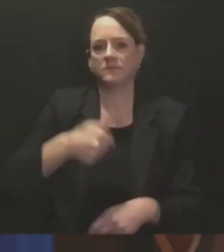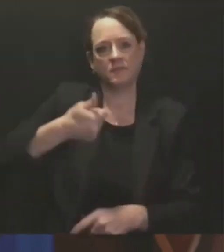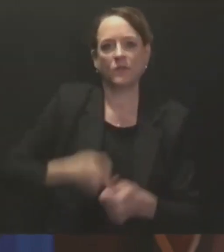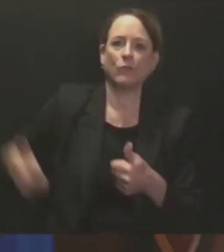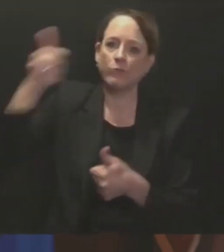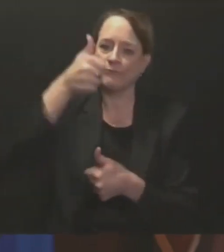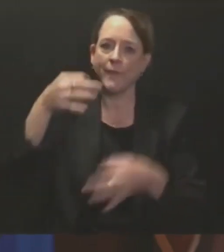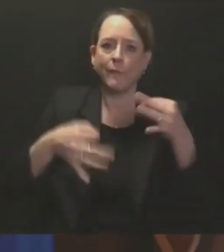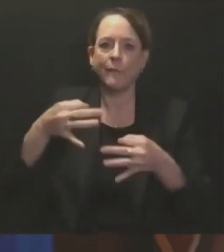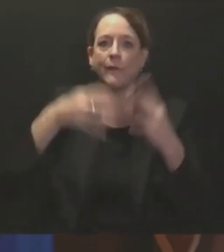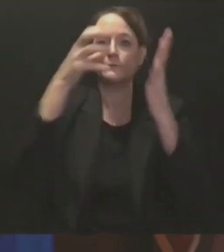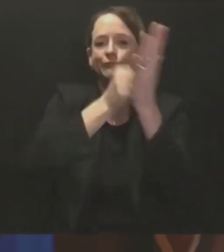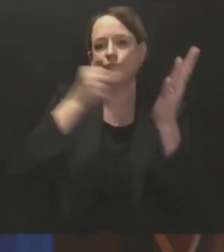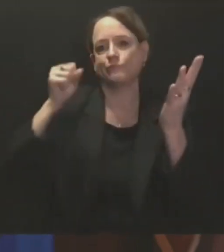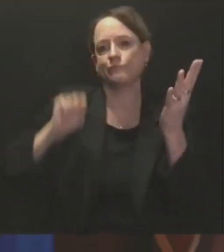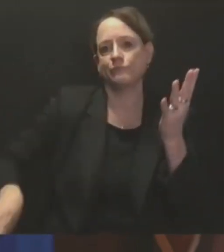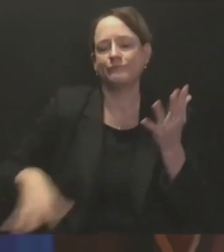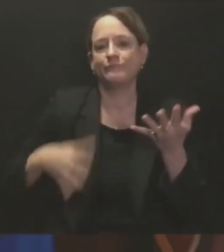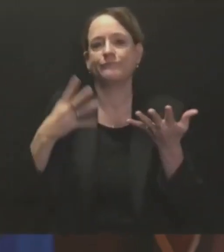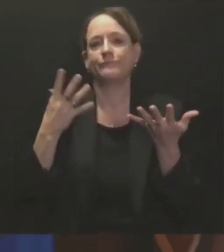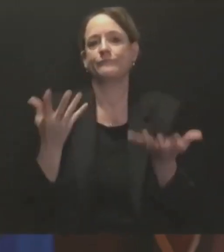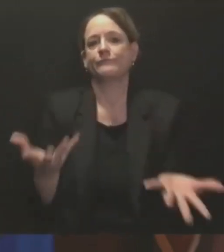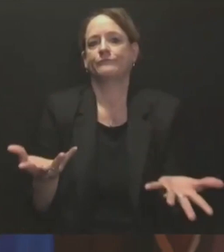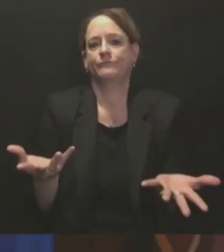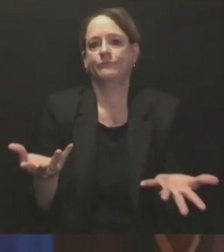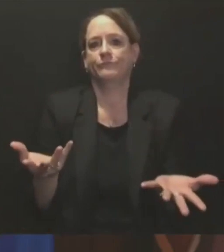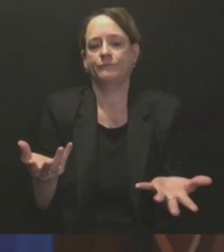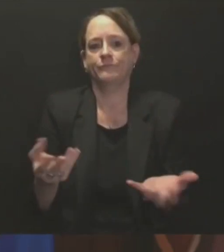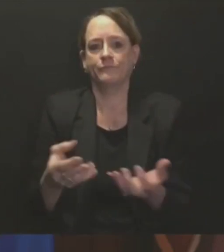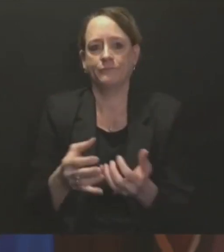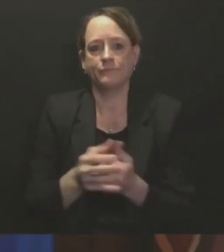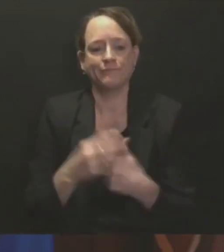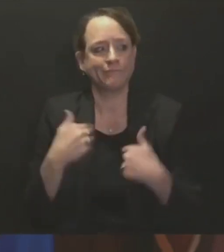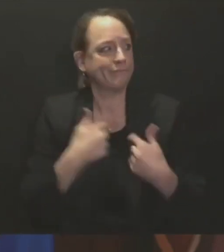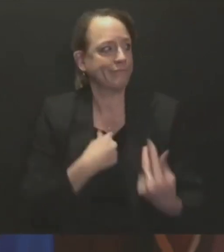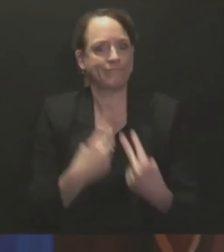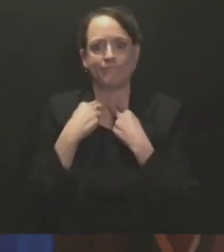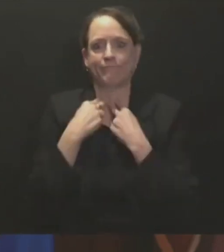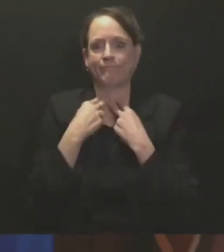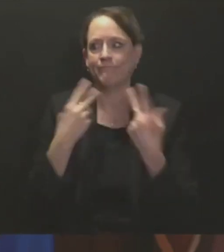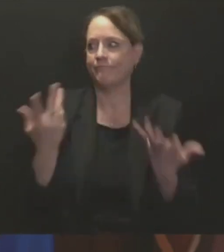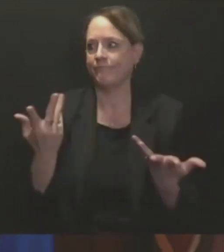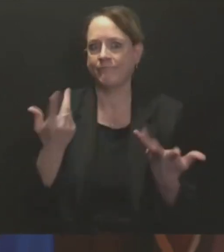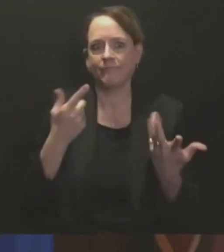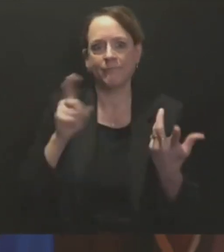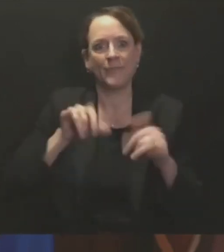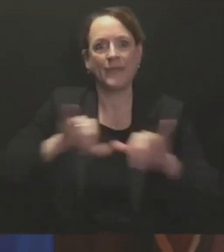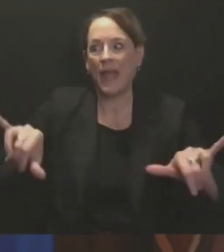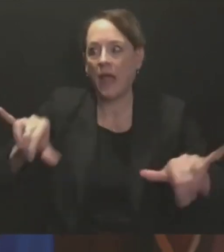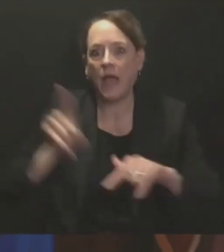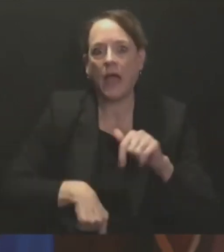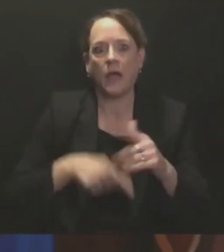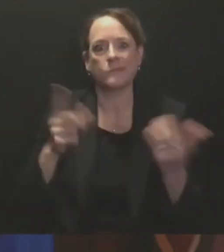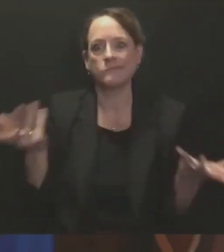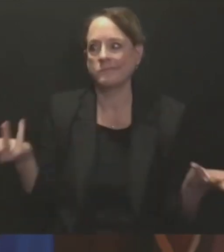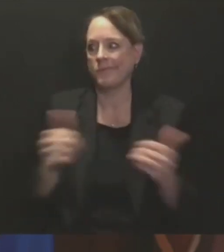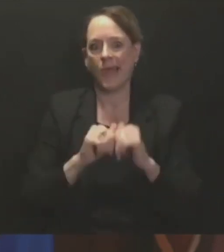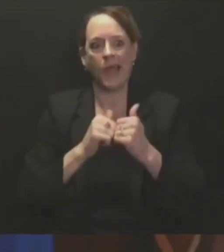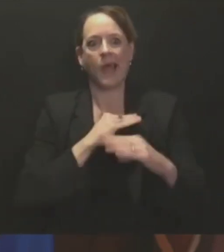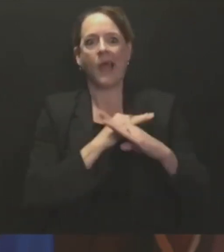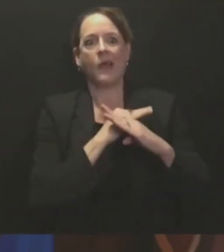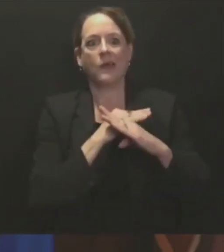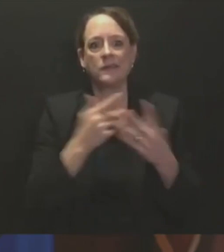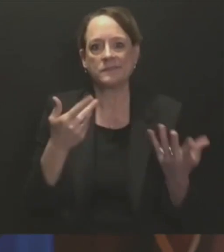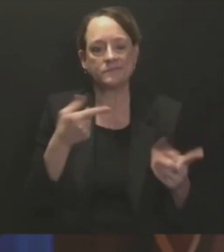using the tools supported by science and public health experts. Unfortunately, since then, Wisconsin has